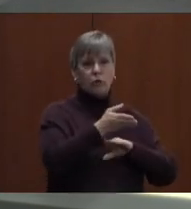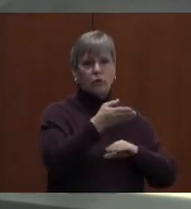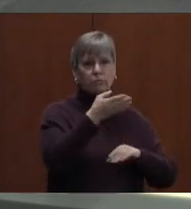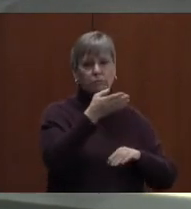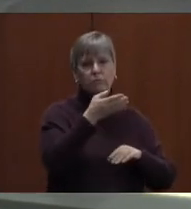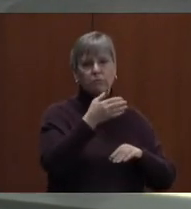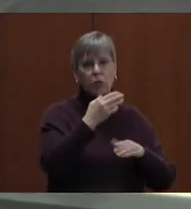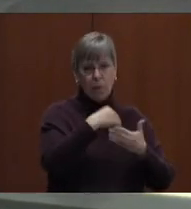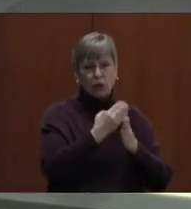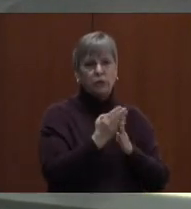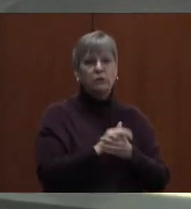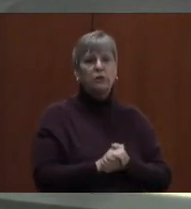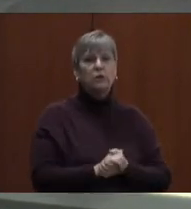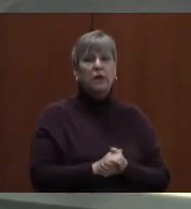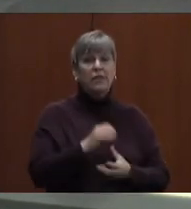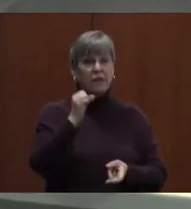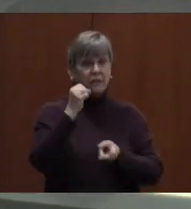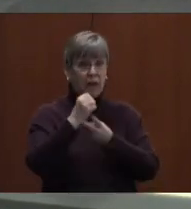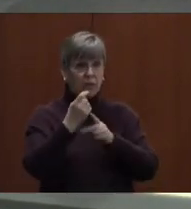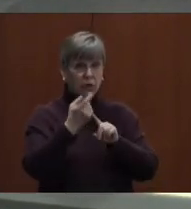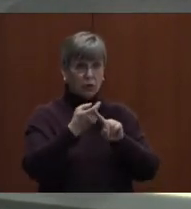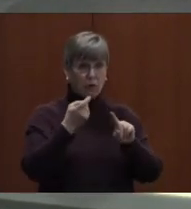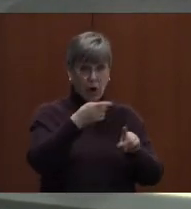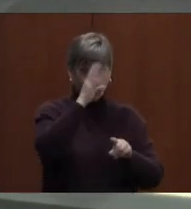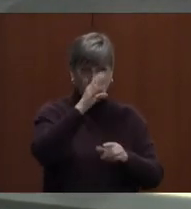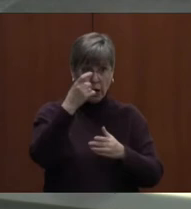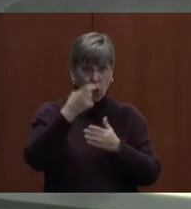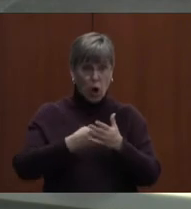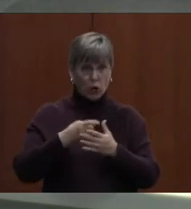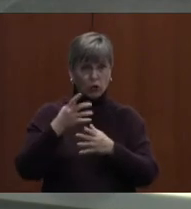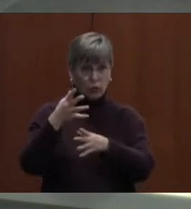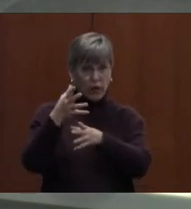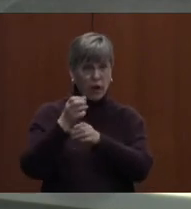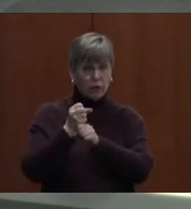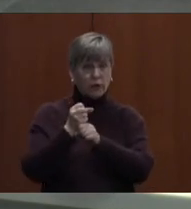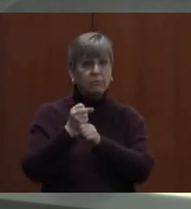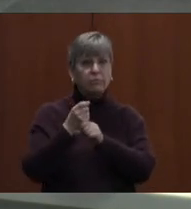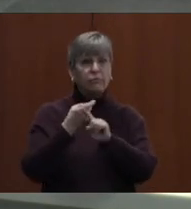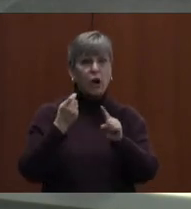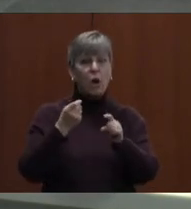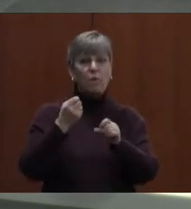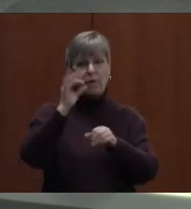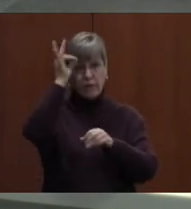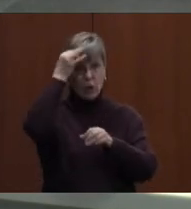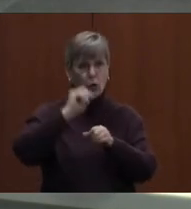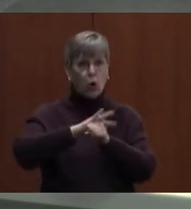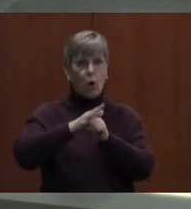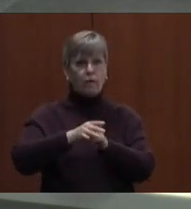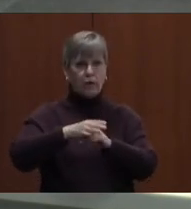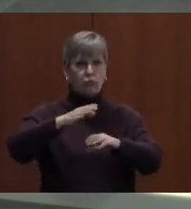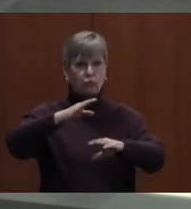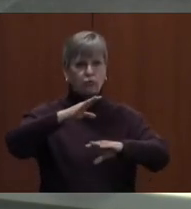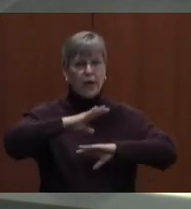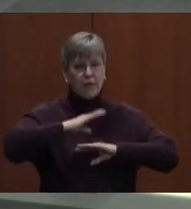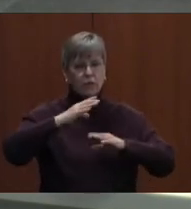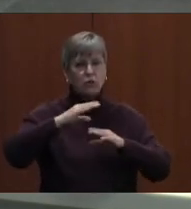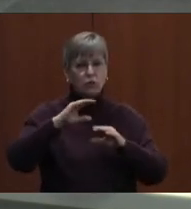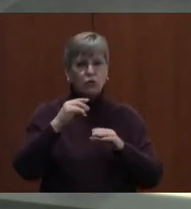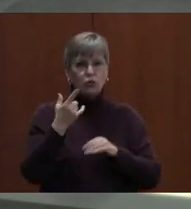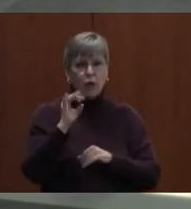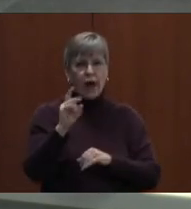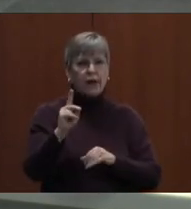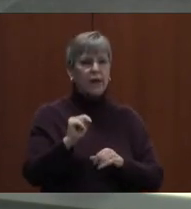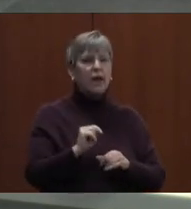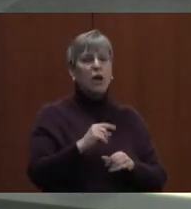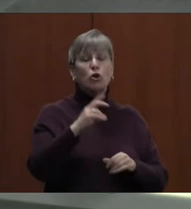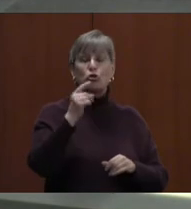come primarily from indirect cost recovery related to the federal COVID relief grants as well as savings from